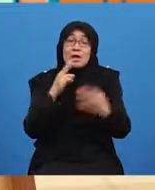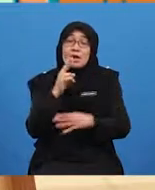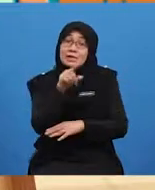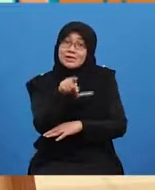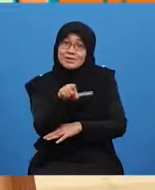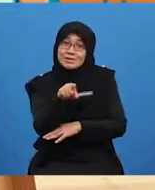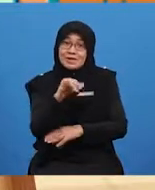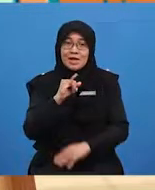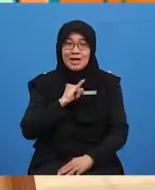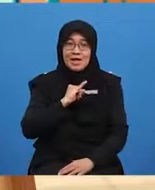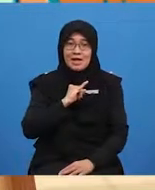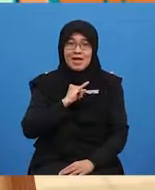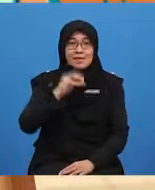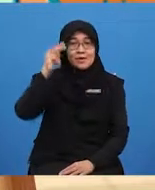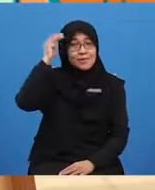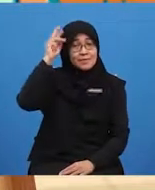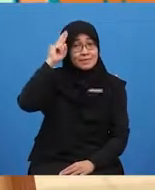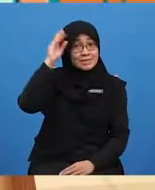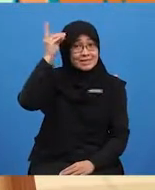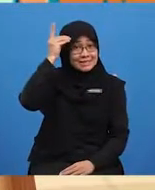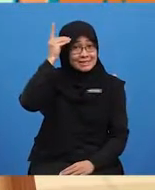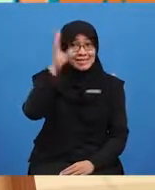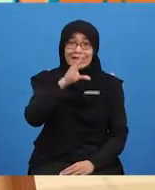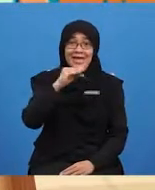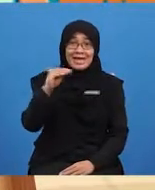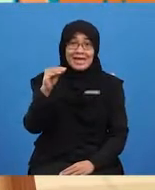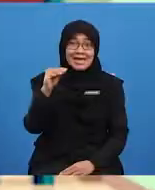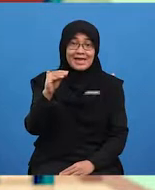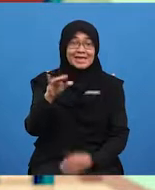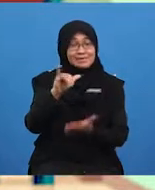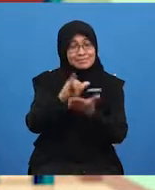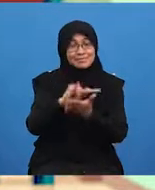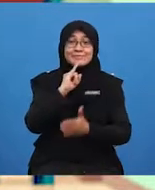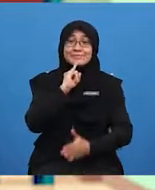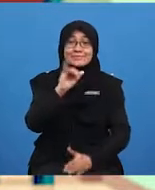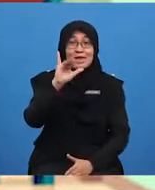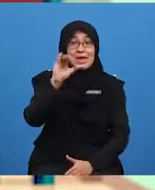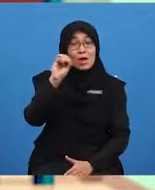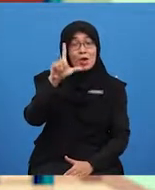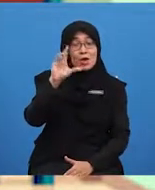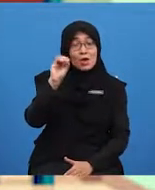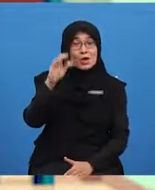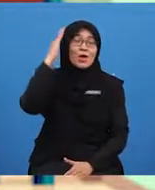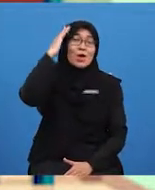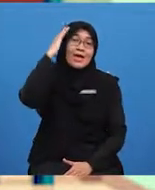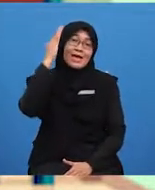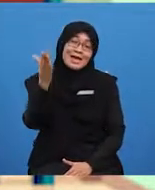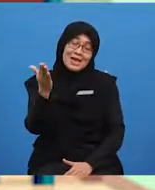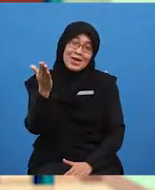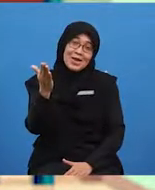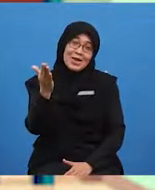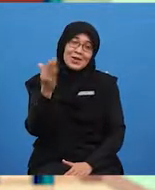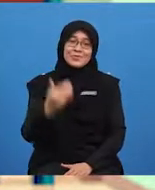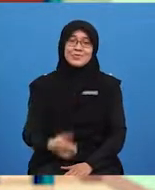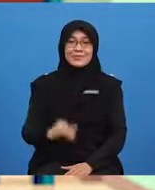I am Mr. D. And this is YOLO. Hello, my dear friends!